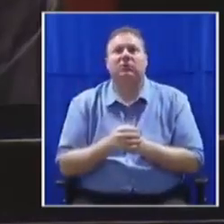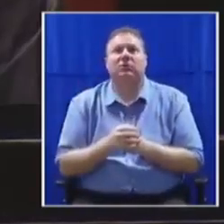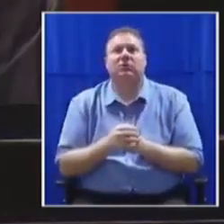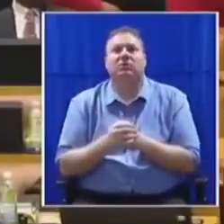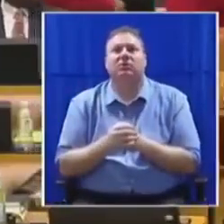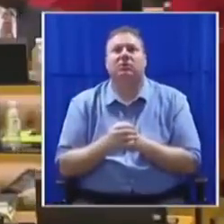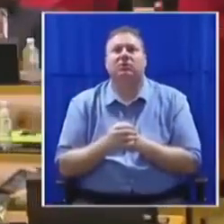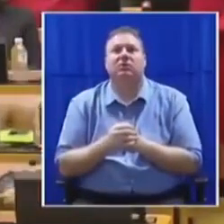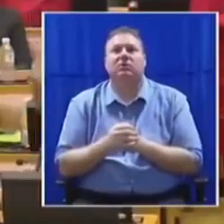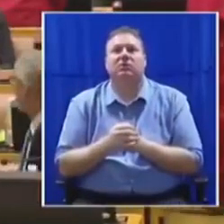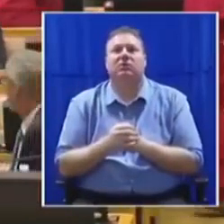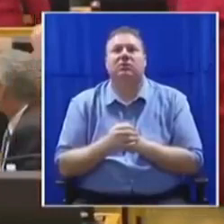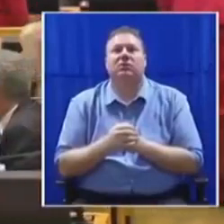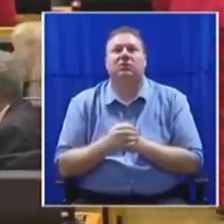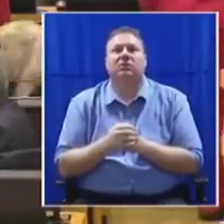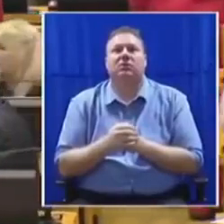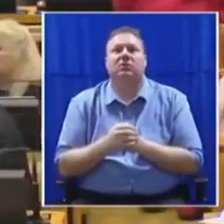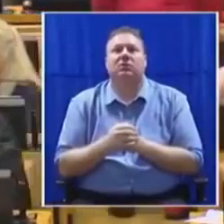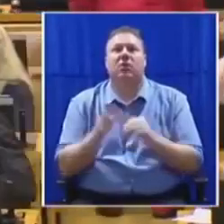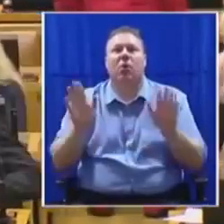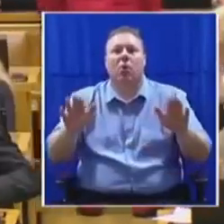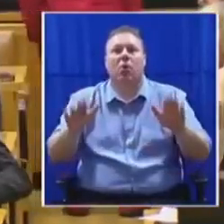Honourable members order please